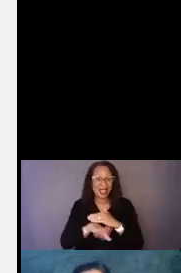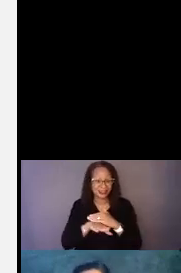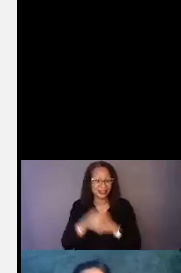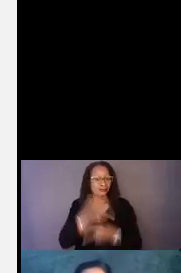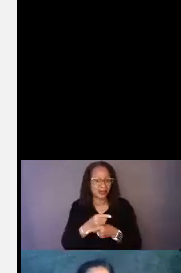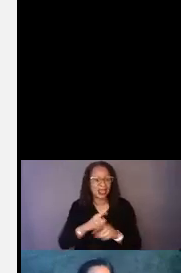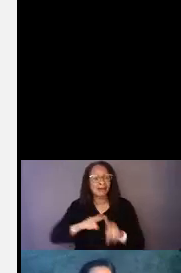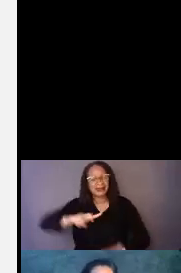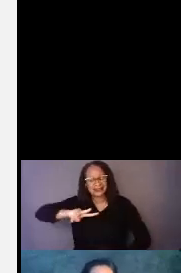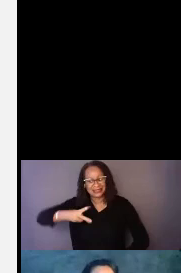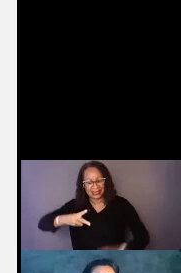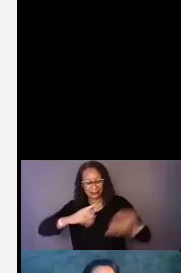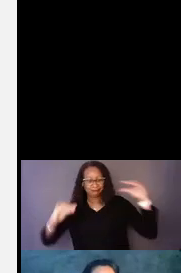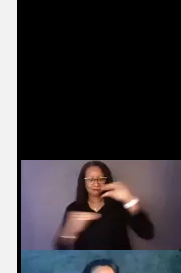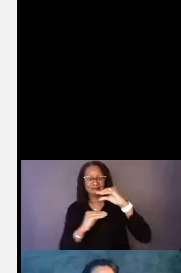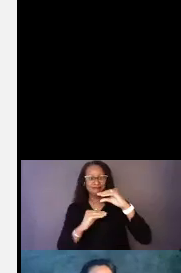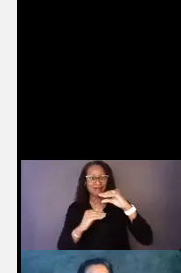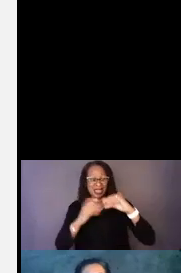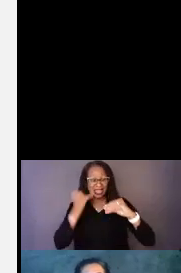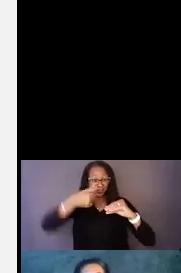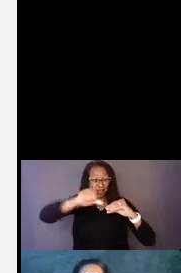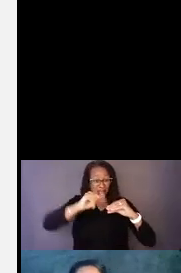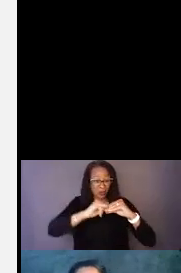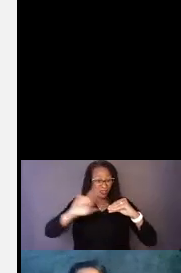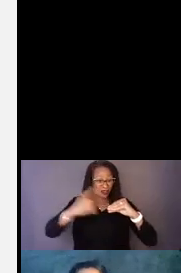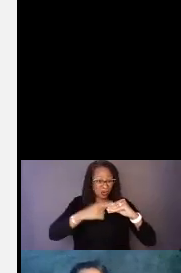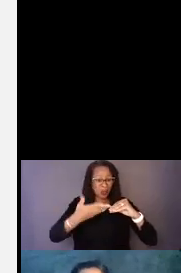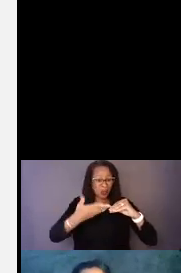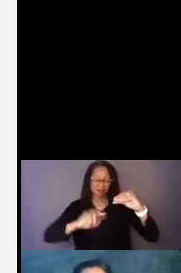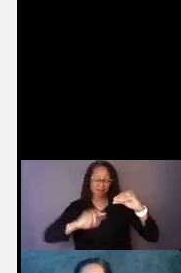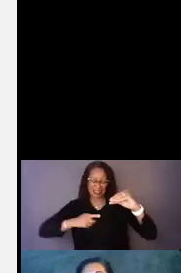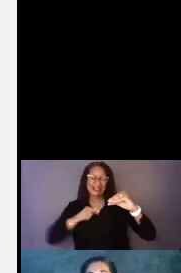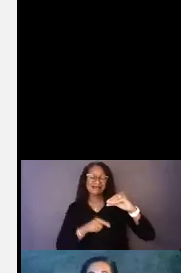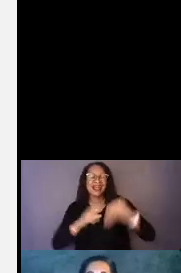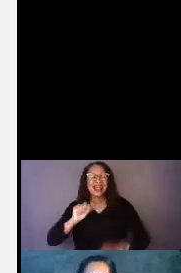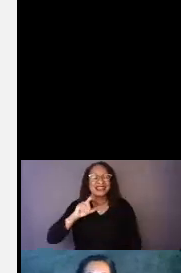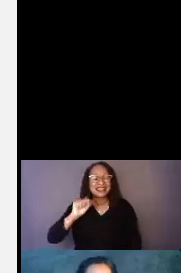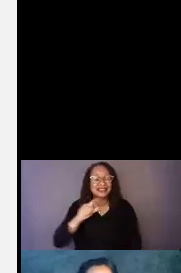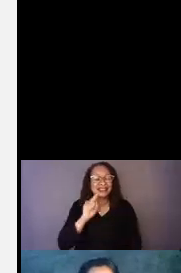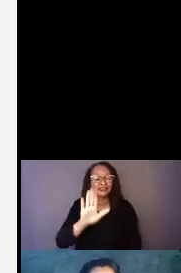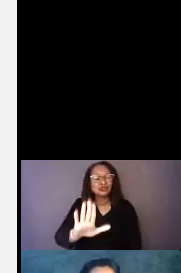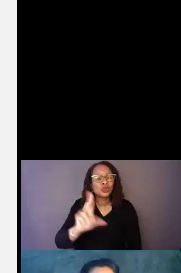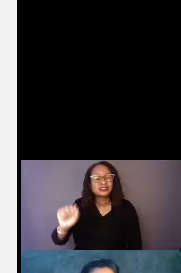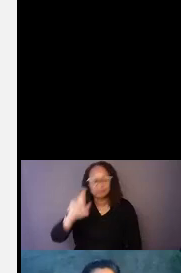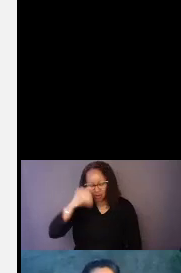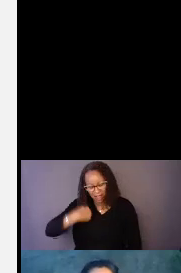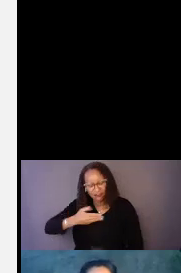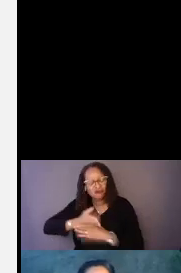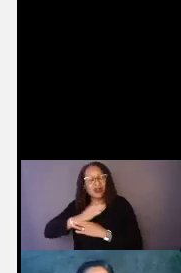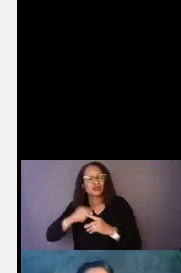But secondly, if they're declined in that way, well, then the ADA says, well, you're disabled and you have a right to